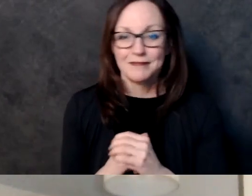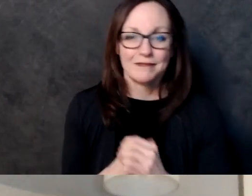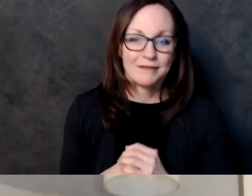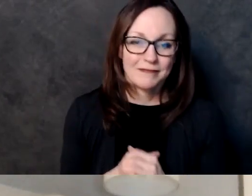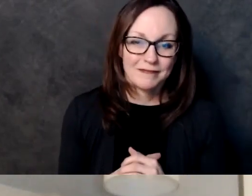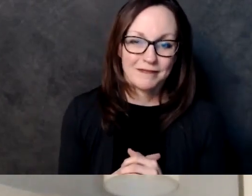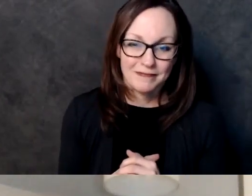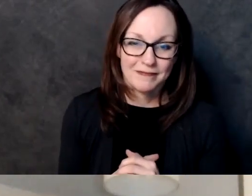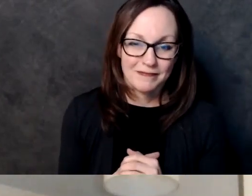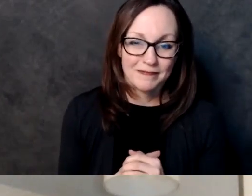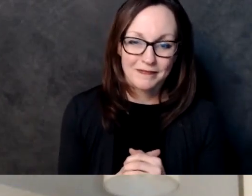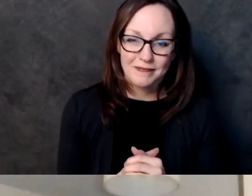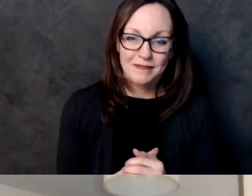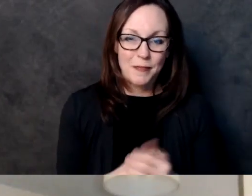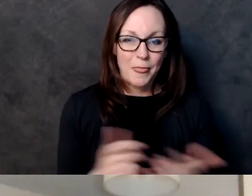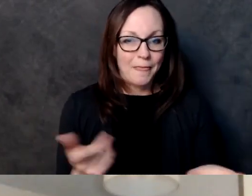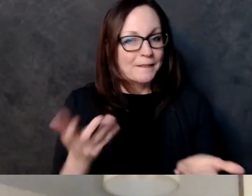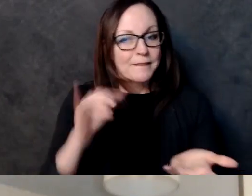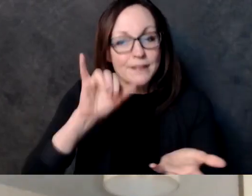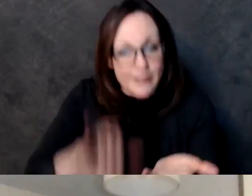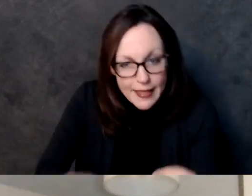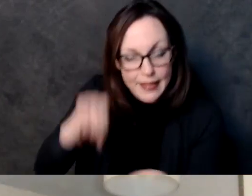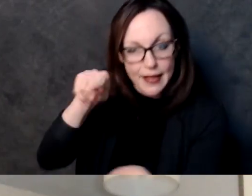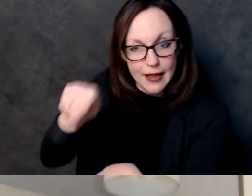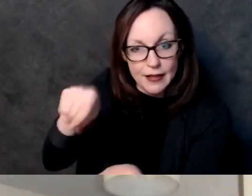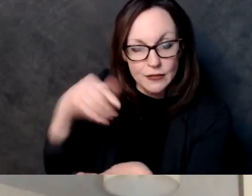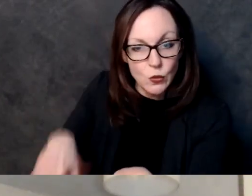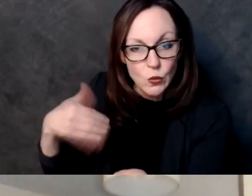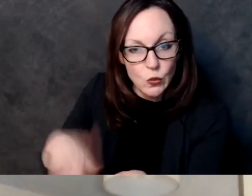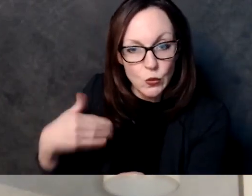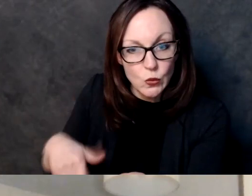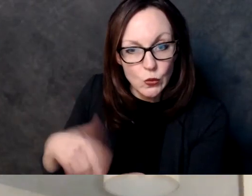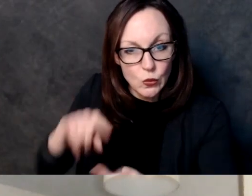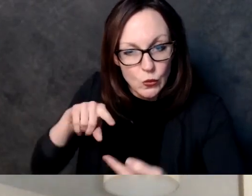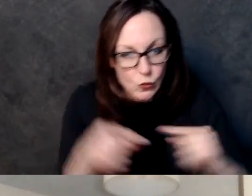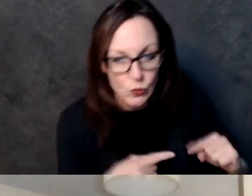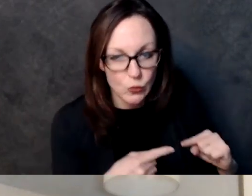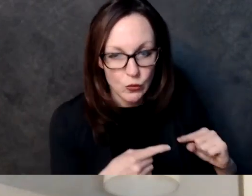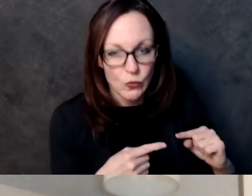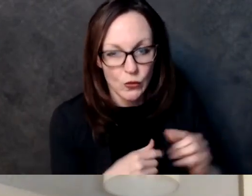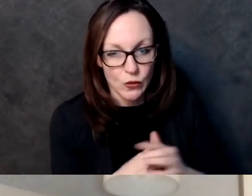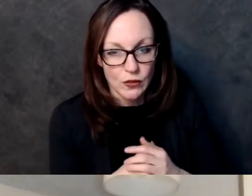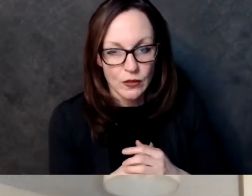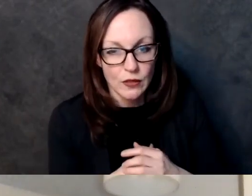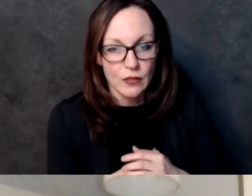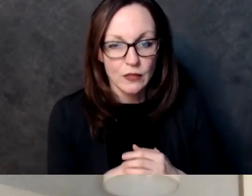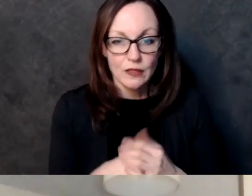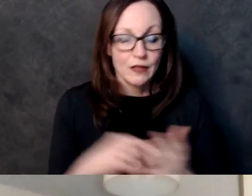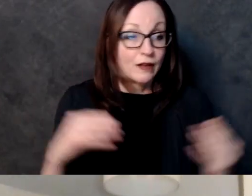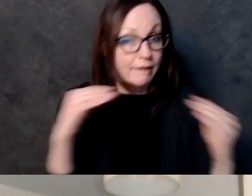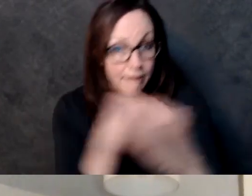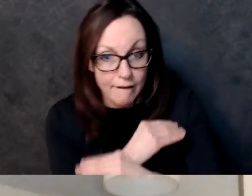sowing the seeds of doubt by lying by continuing this and i'll tell you for example our colleague representative tussler